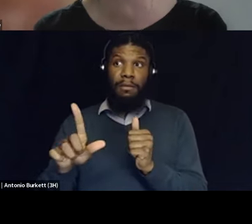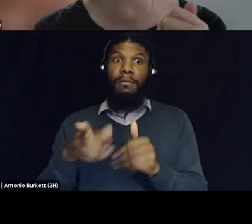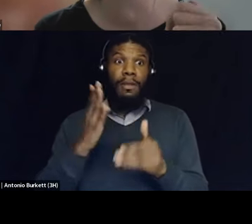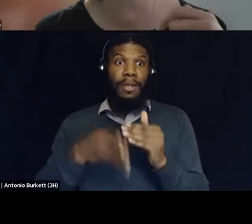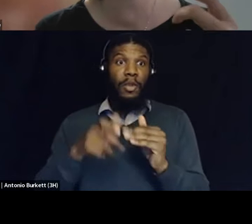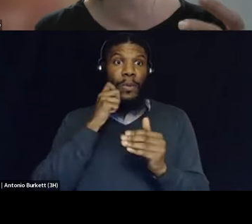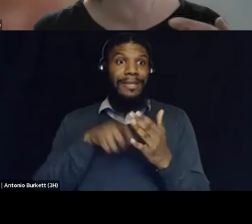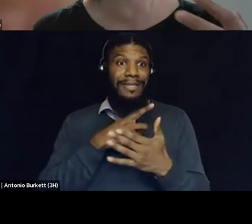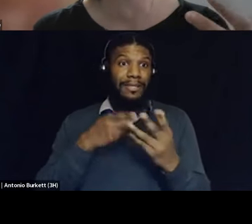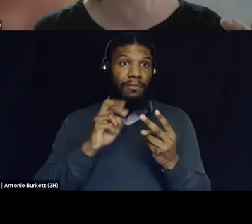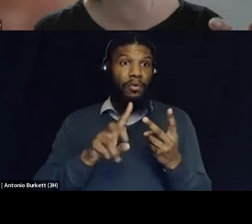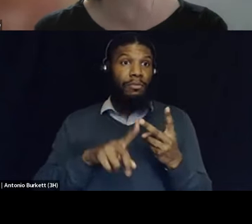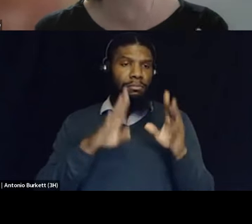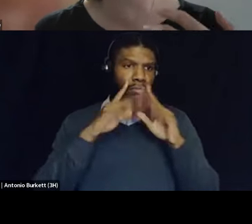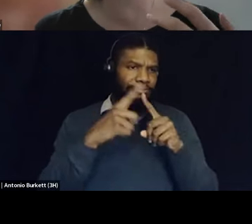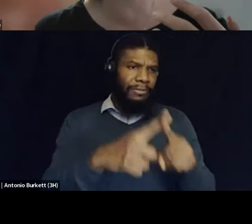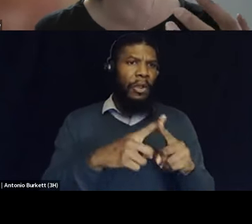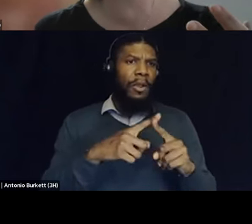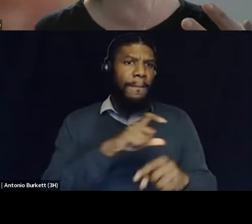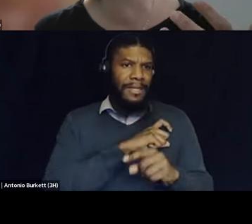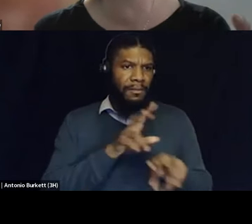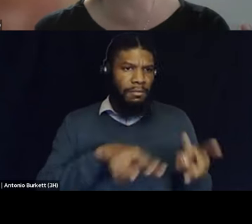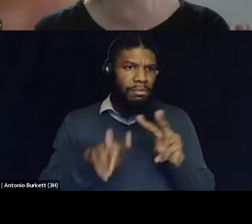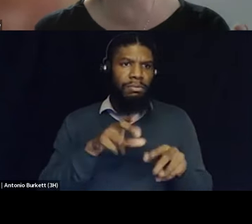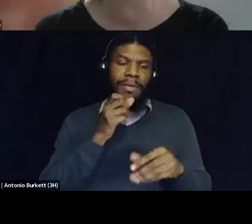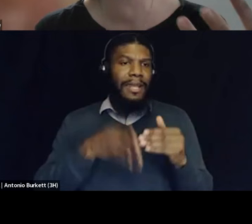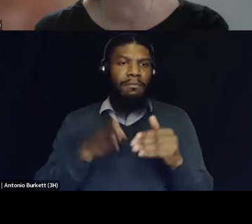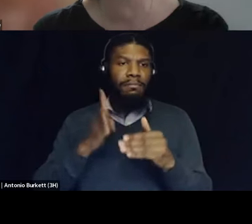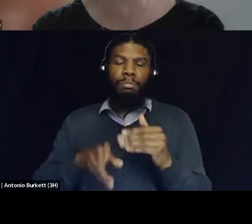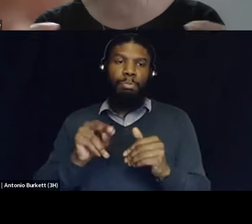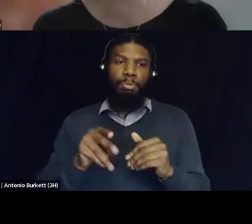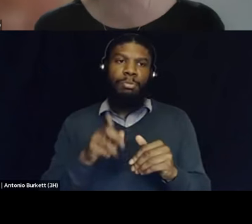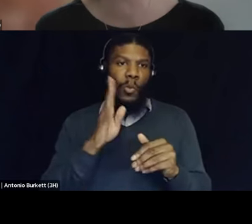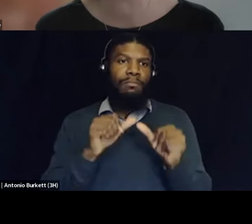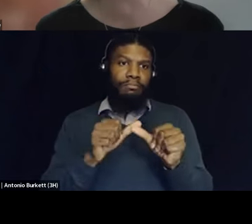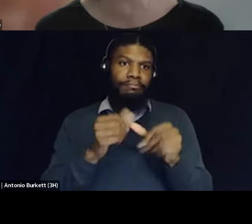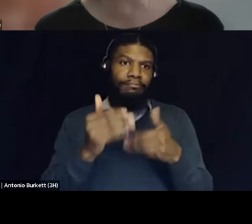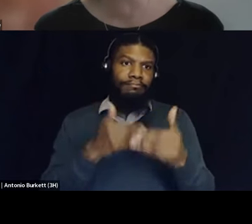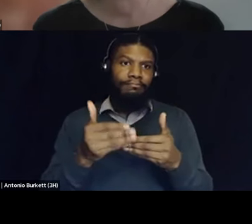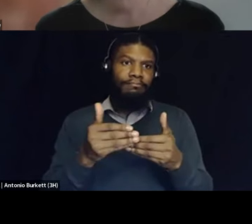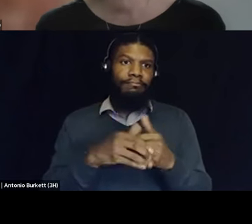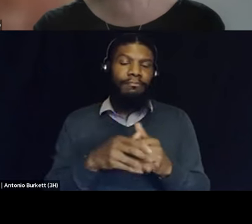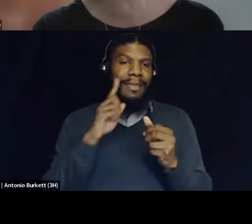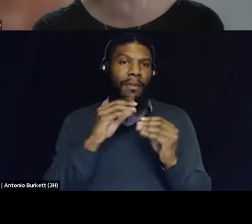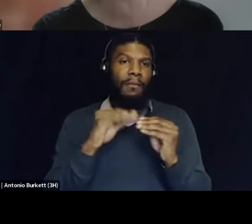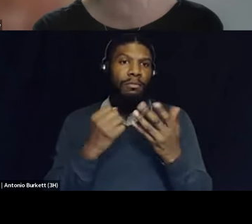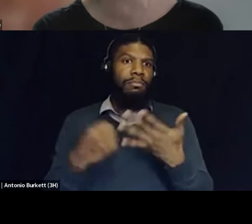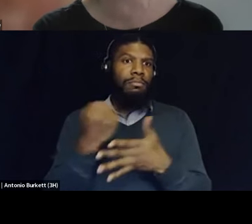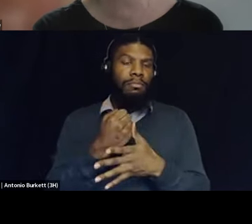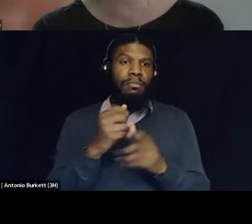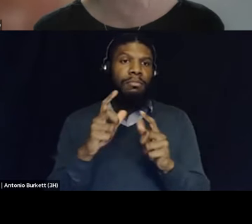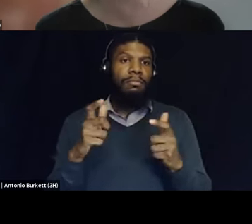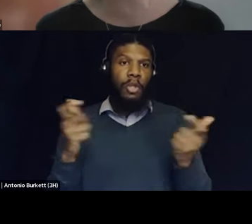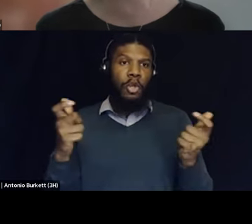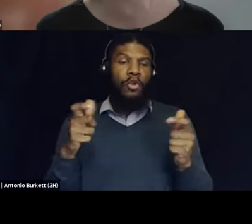not end these other kind of apparatuses so i think the the larger question is it's something that you all are working on is you know how can